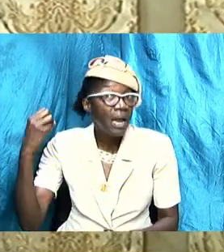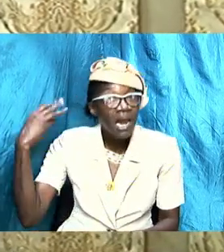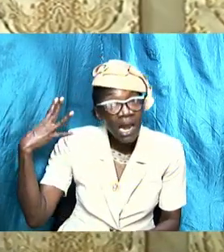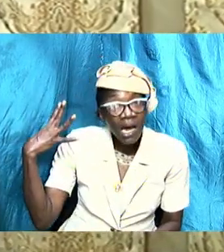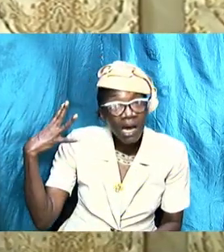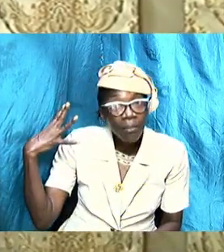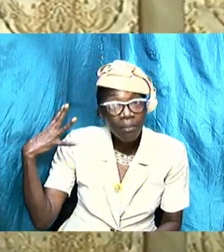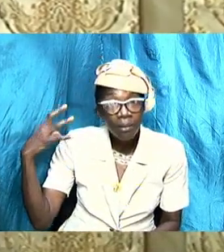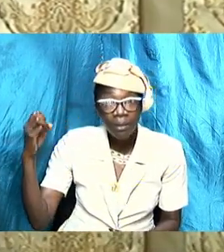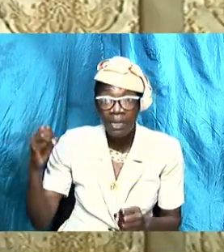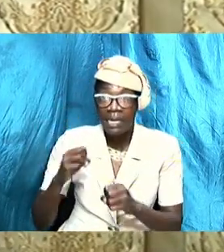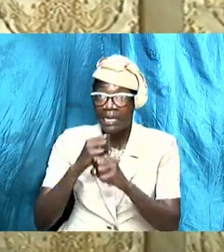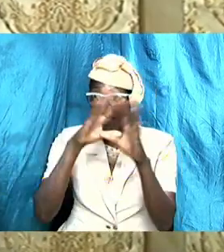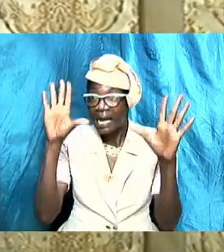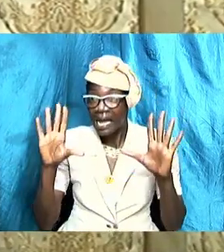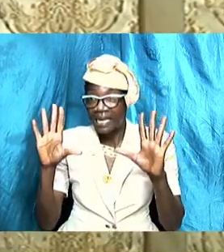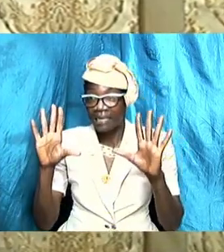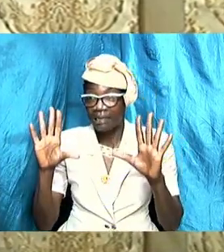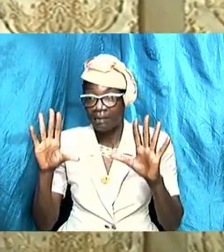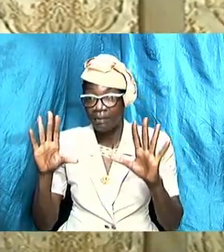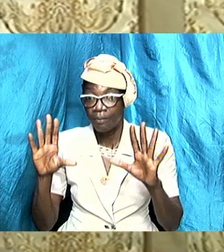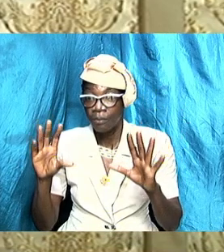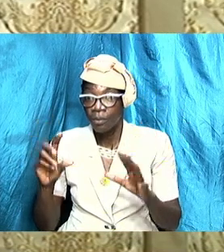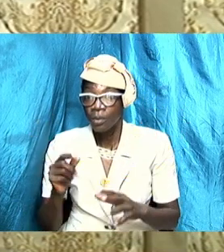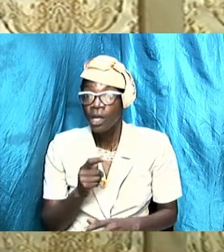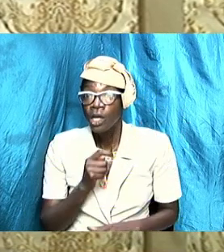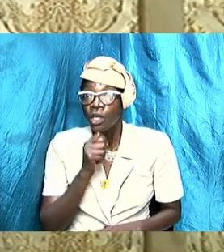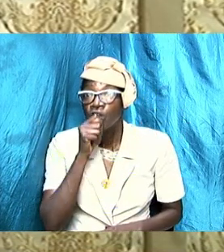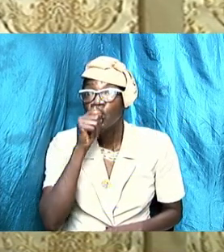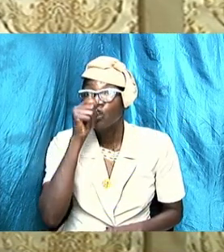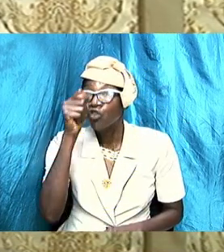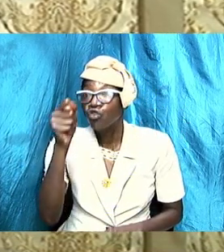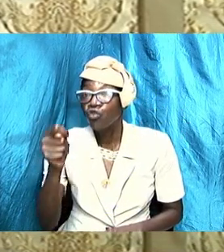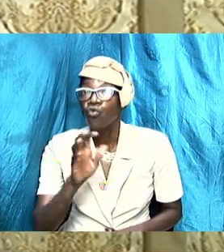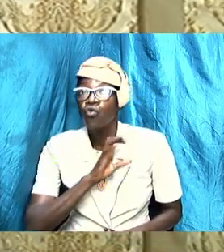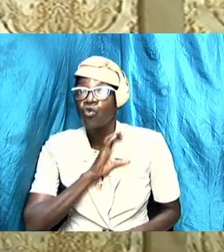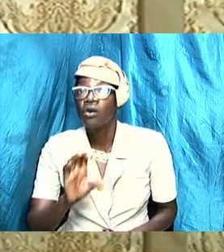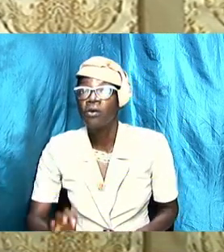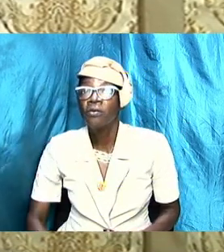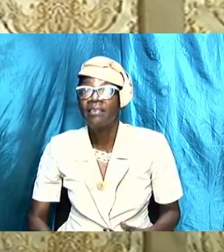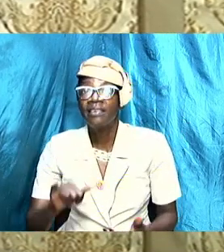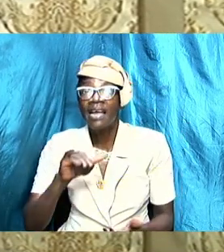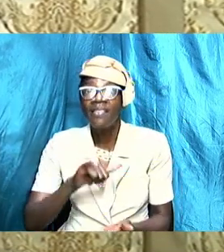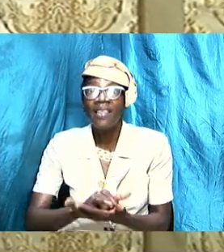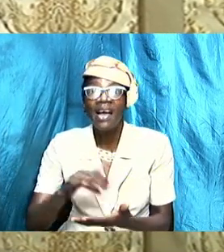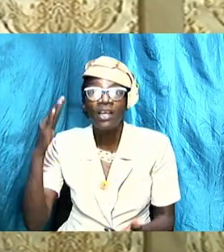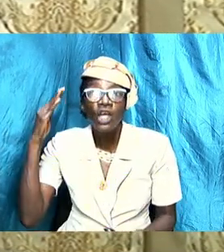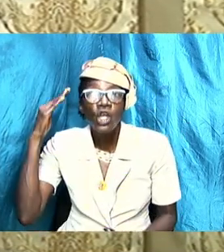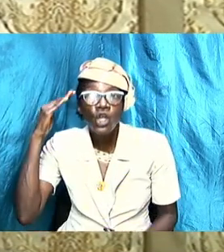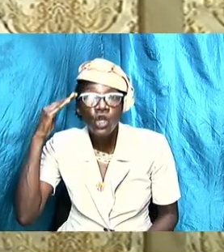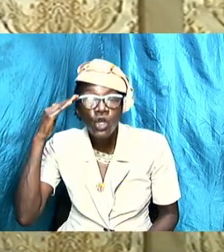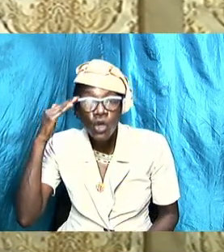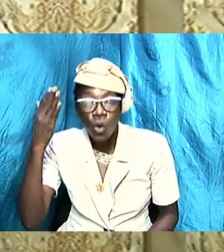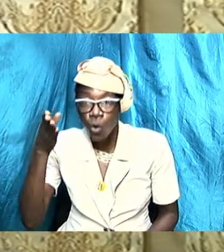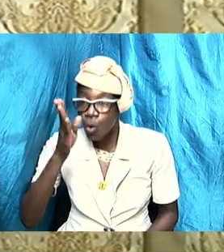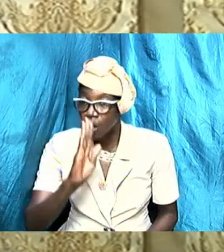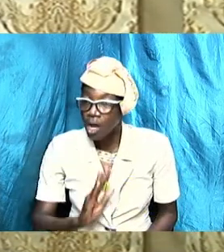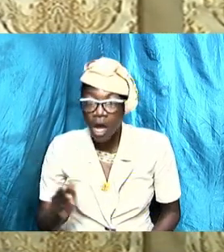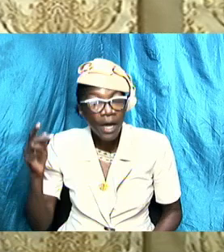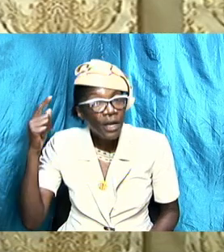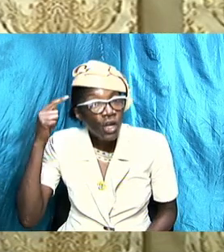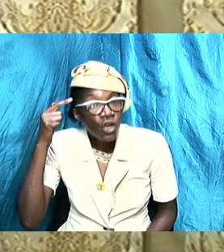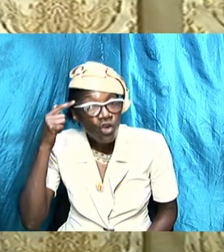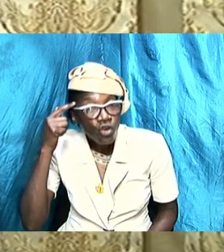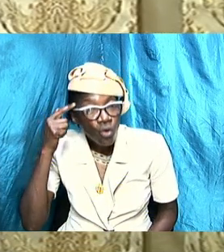and the genuine Christians that know their God know that the word of